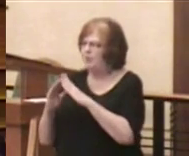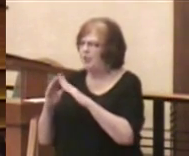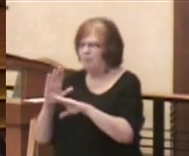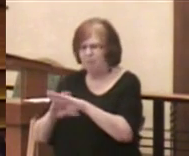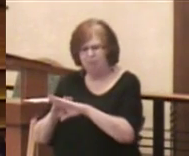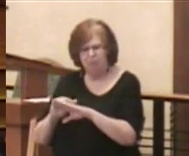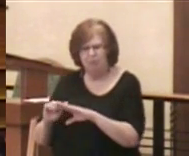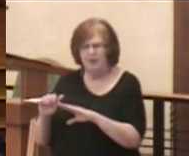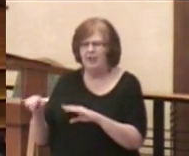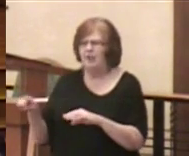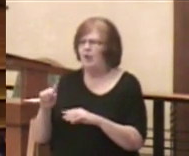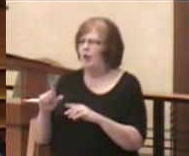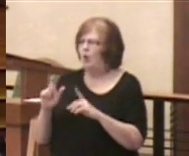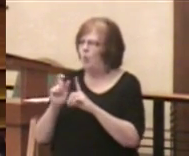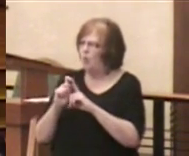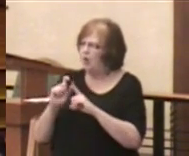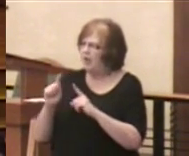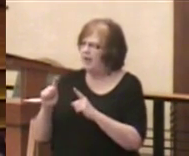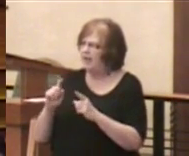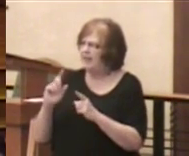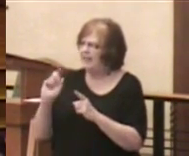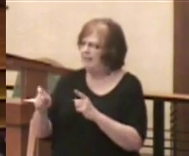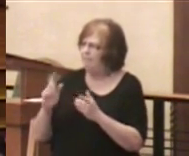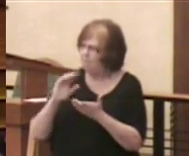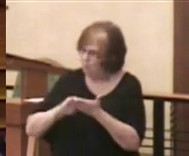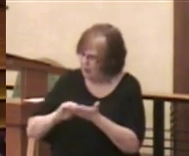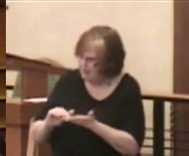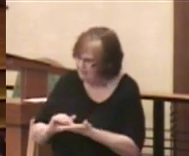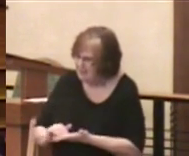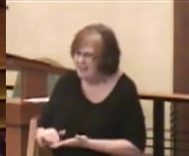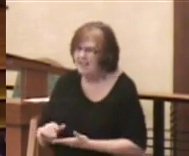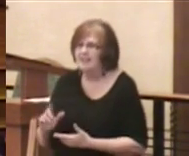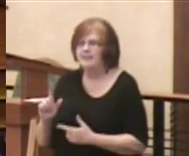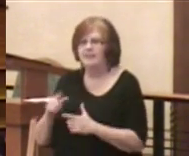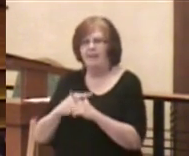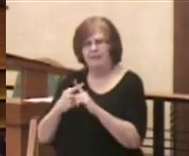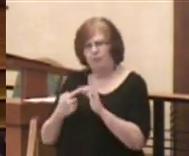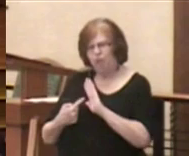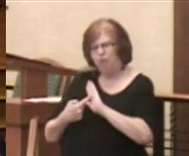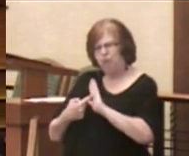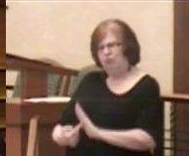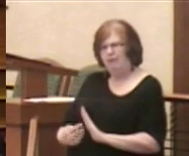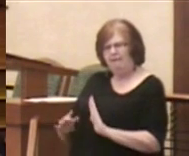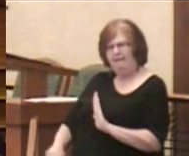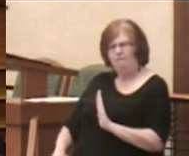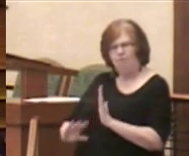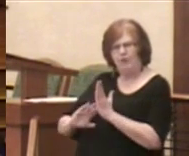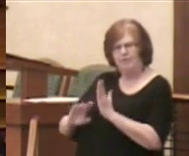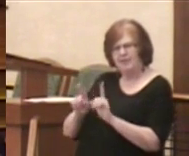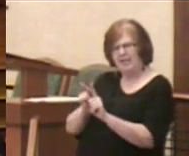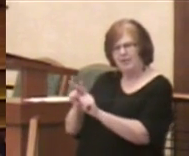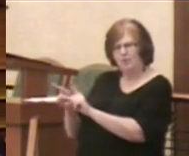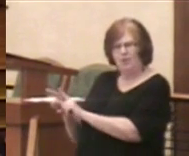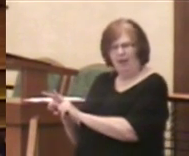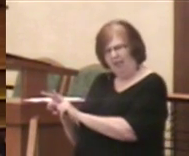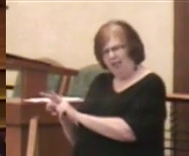also to offer a word of forgiveness and then to embody that forgiveness as well.